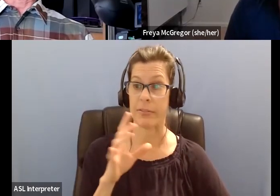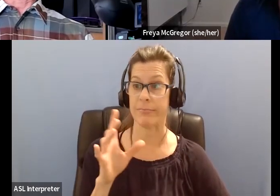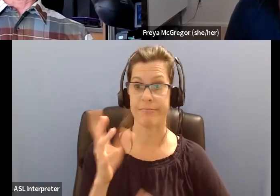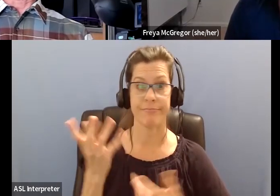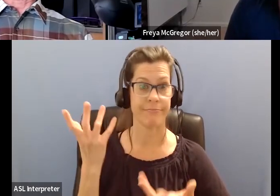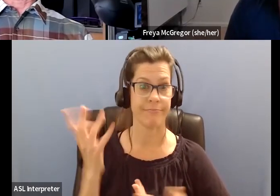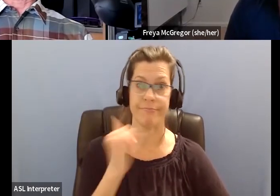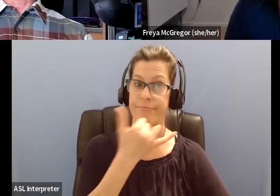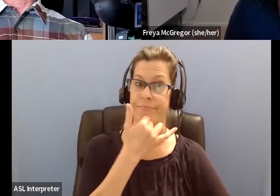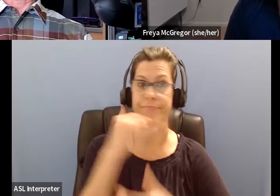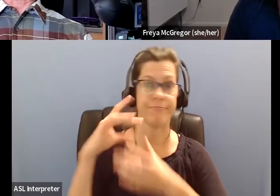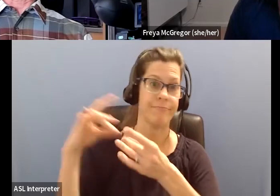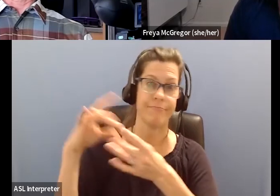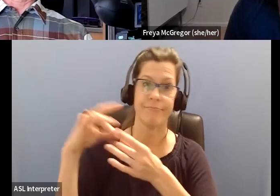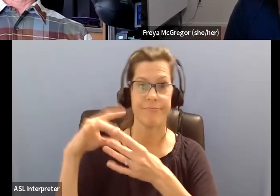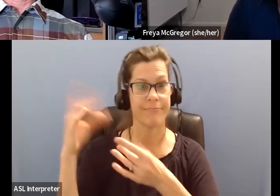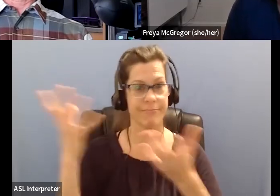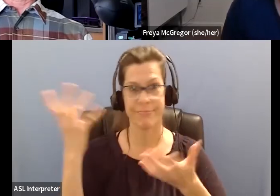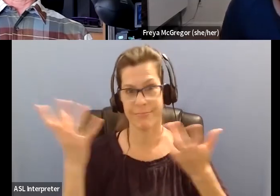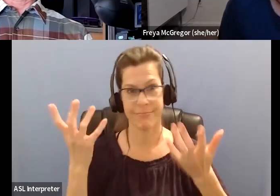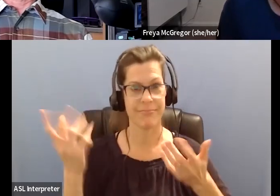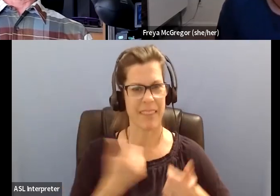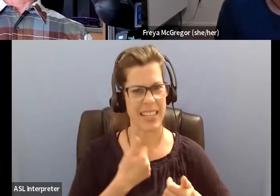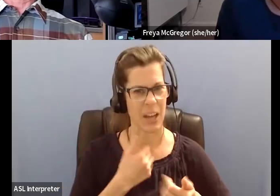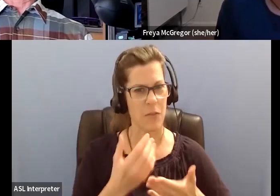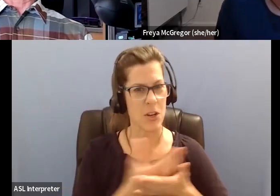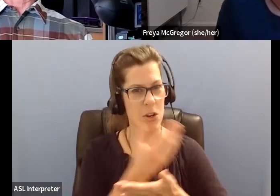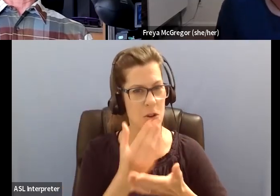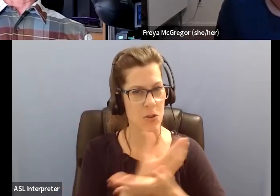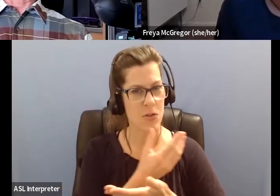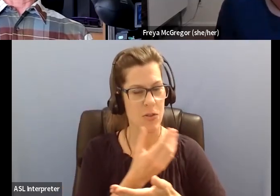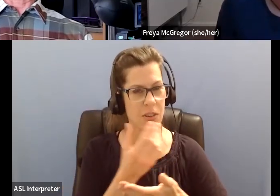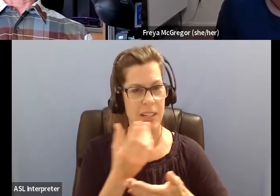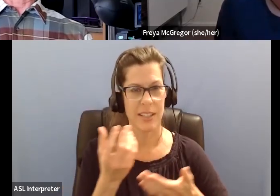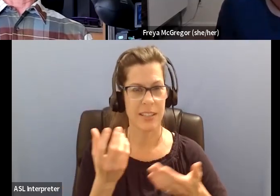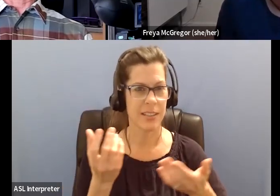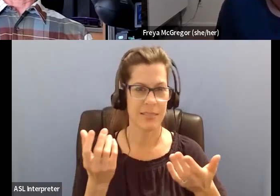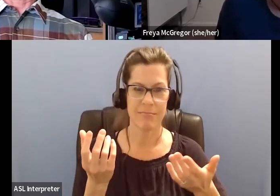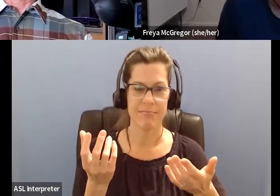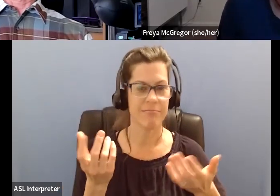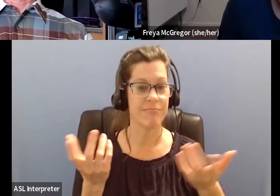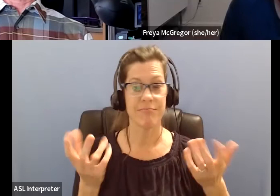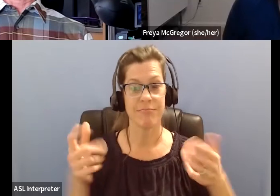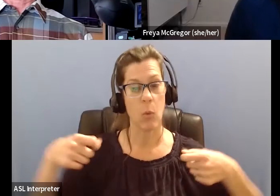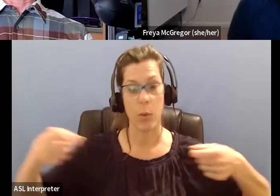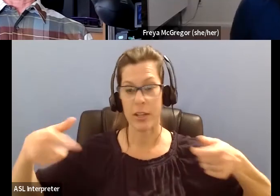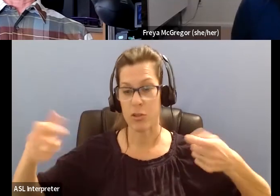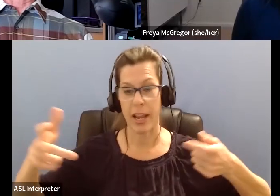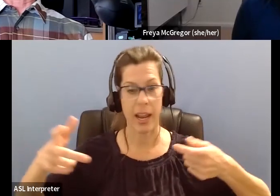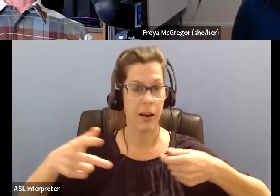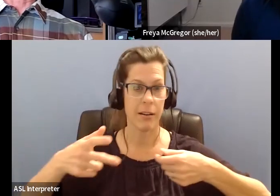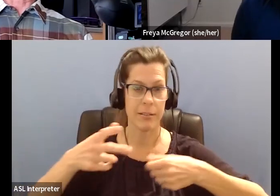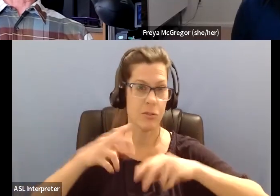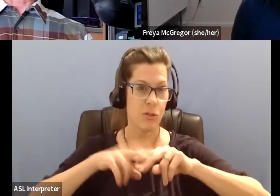I'm not in a chair, um, full time. Um, and I, I'm, I'm not, you know,